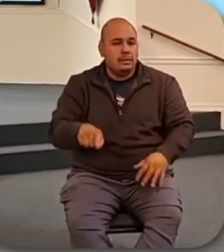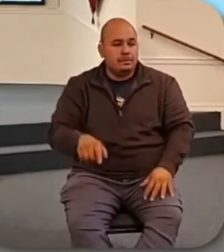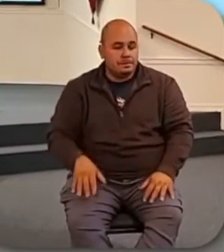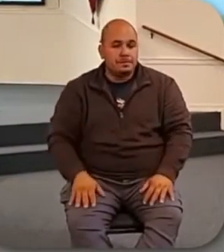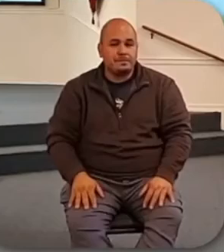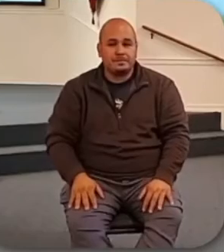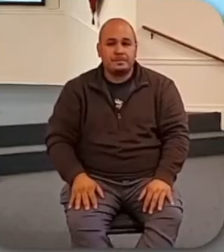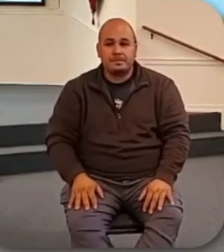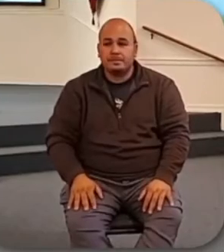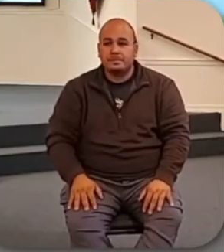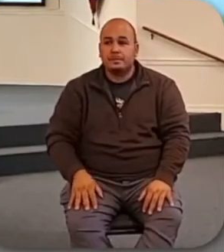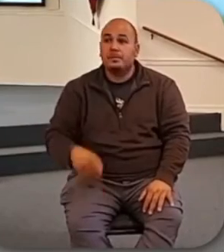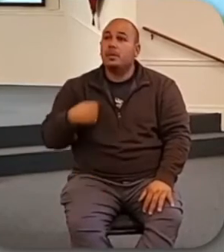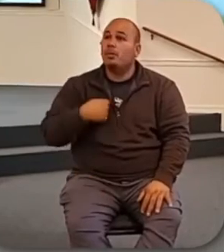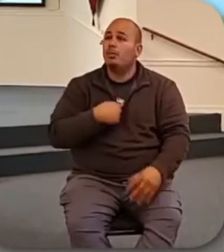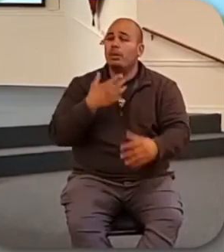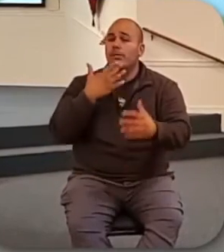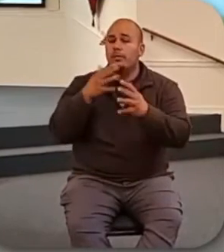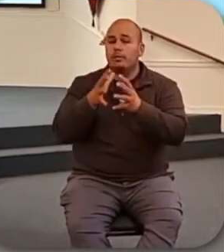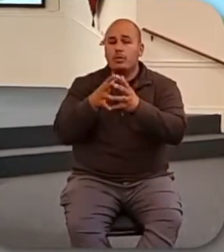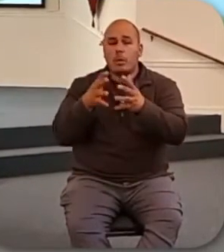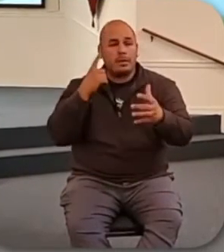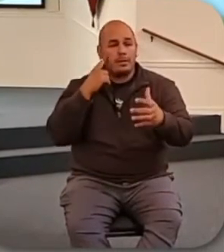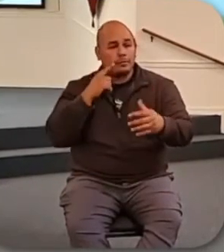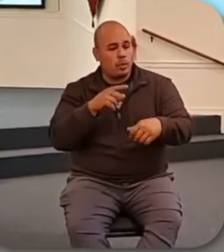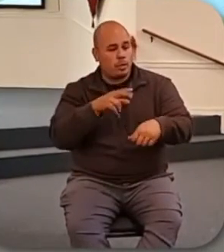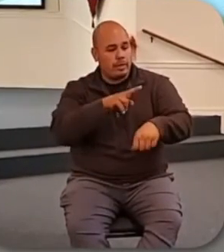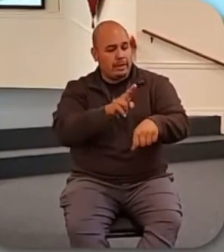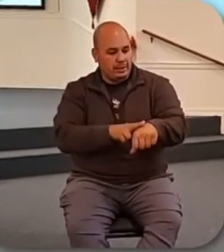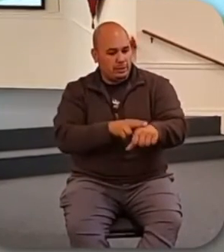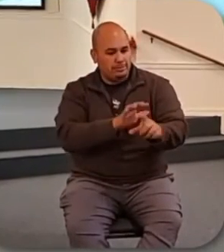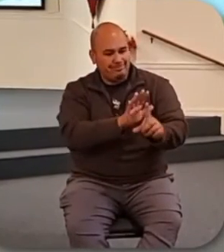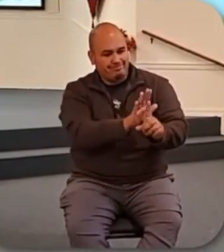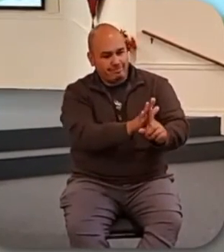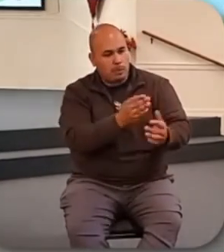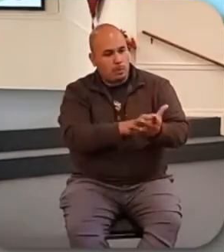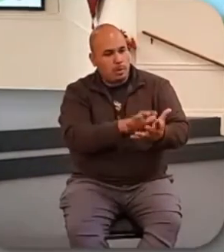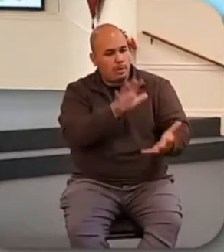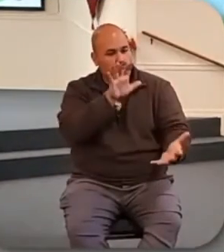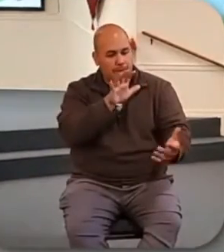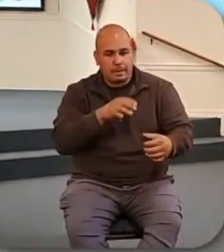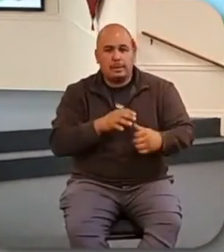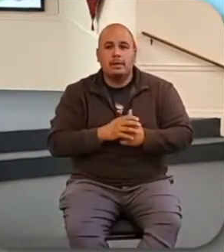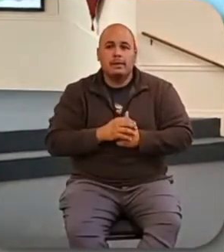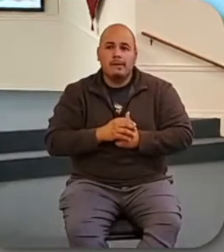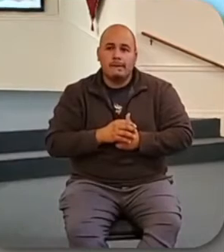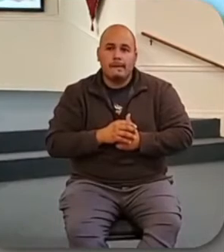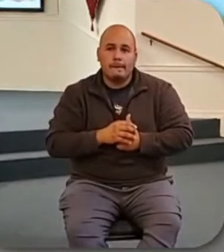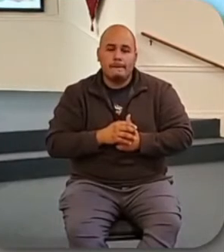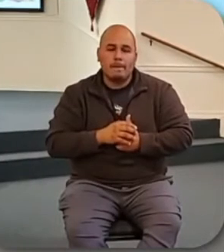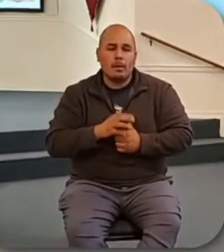We thank you for the wealth of our nation. We do not take that for granted. We thank you for